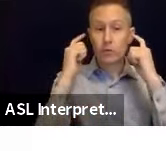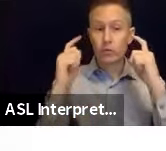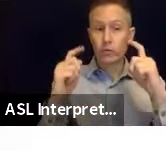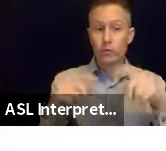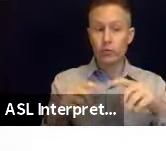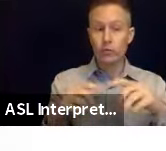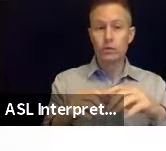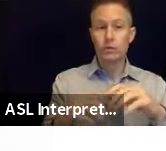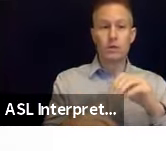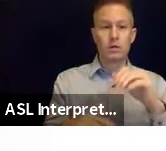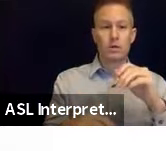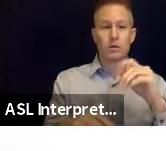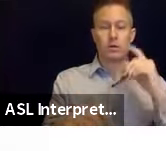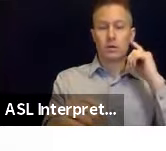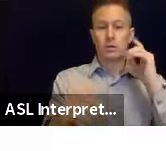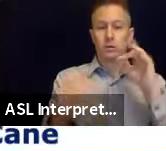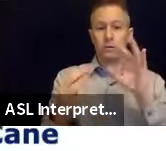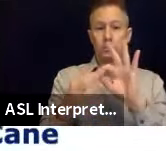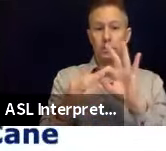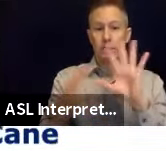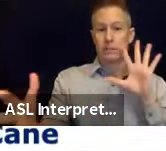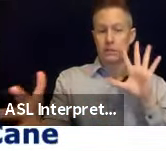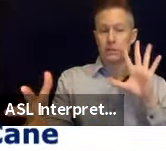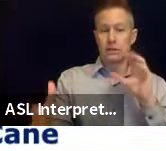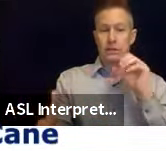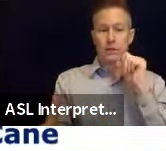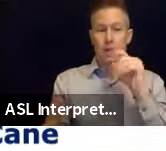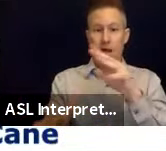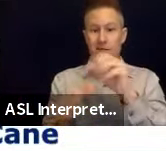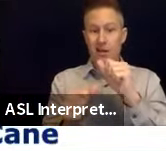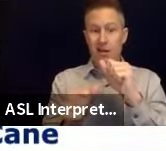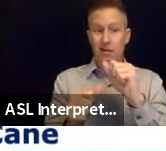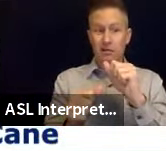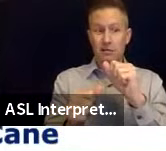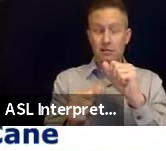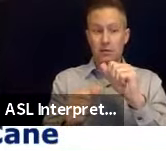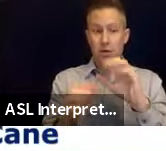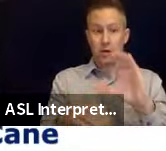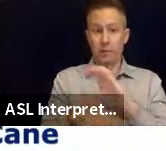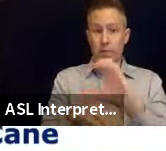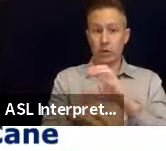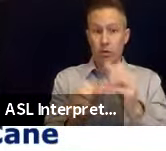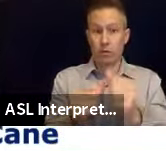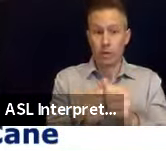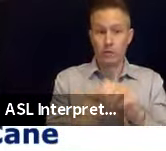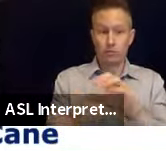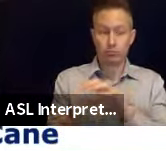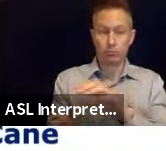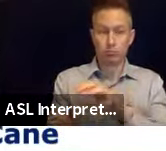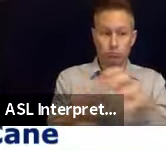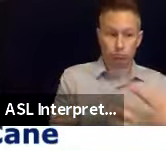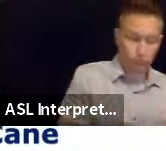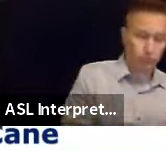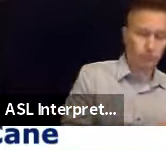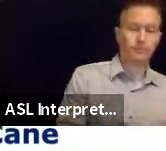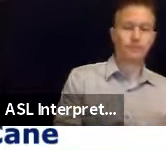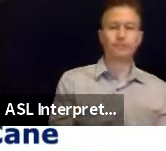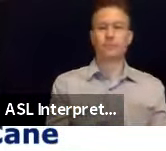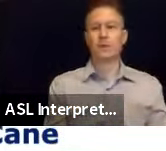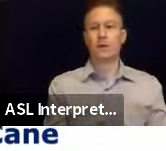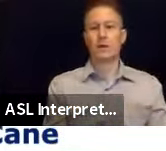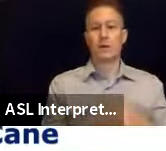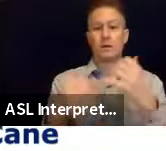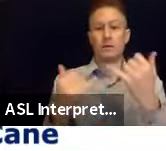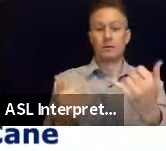drop, cover, hold on, you don't take your whole computer down with you. And as I'm looking at the time, I'm going to play an